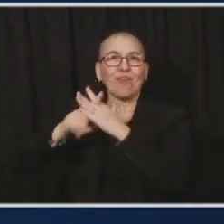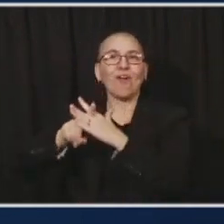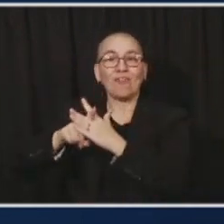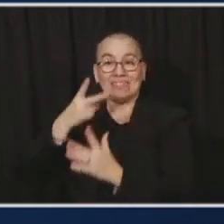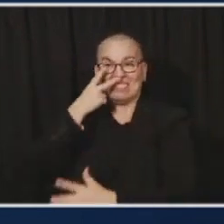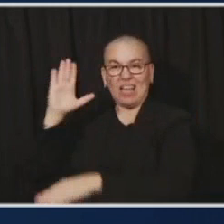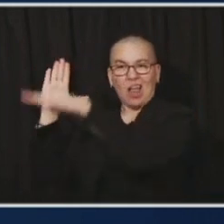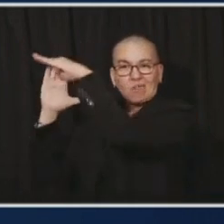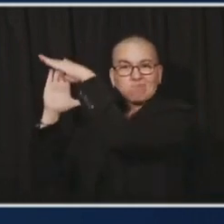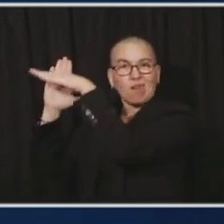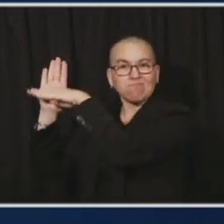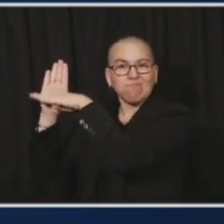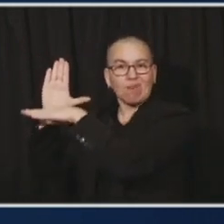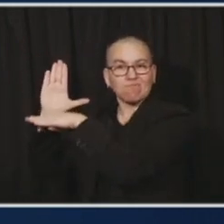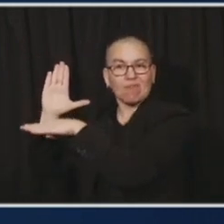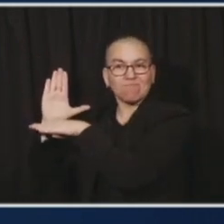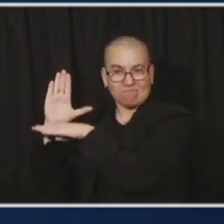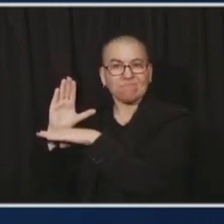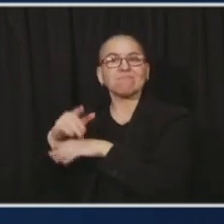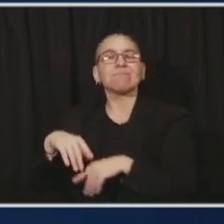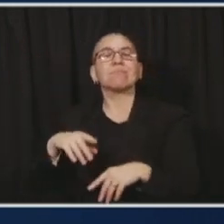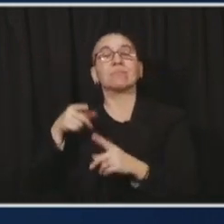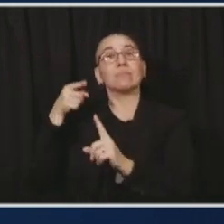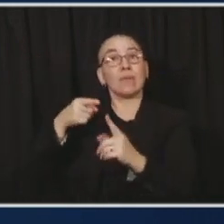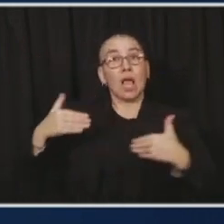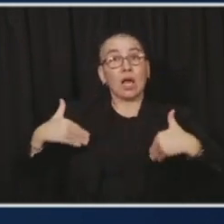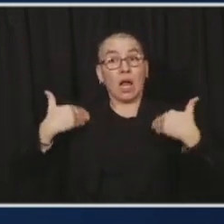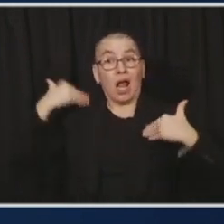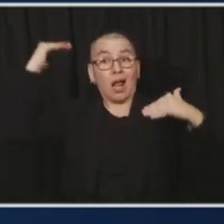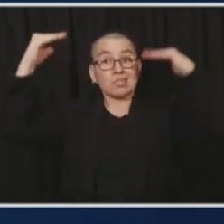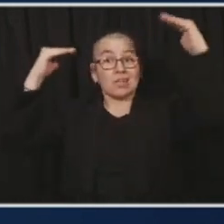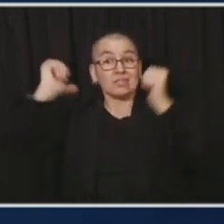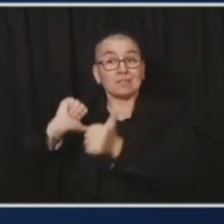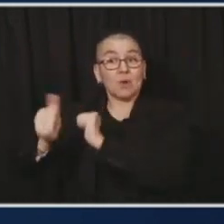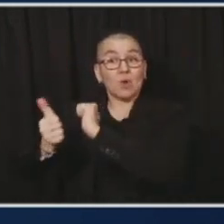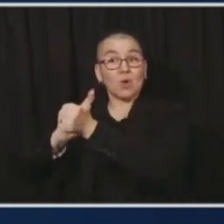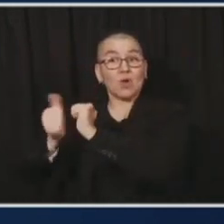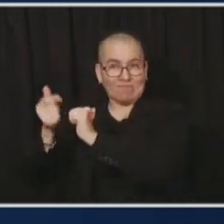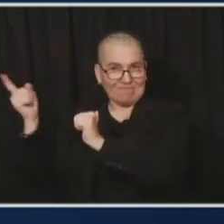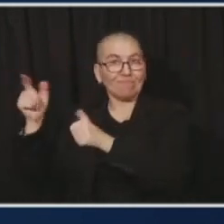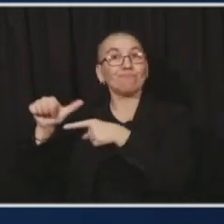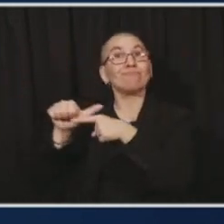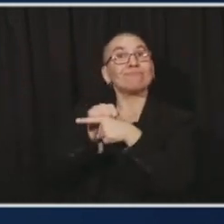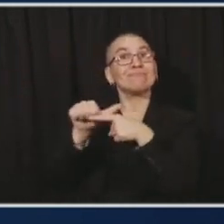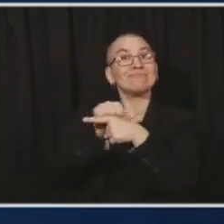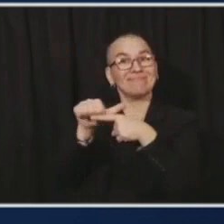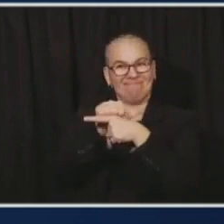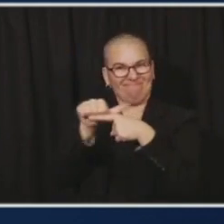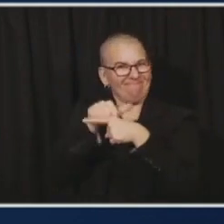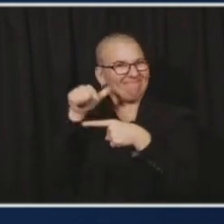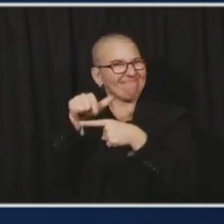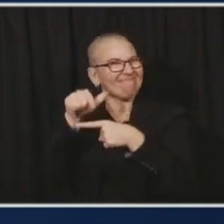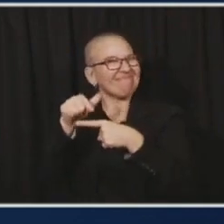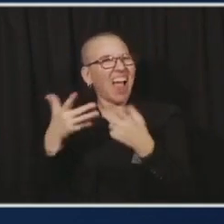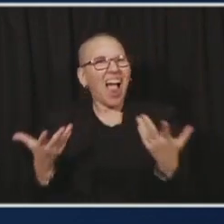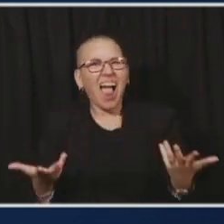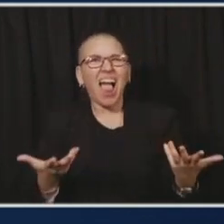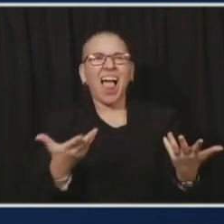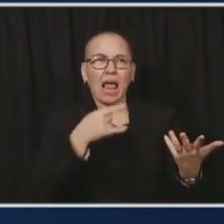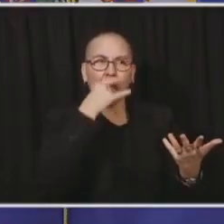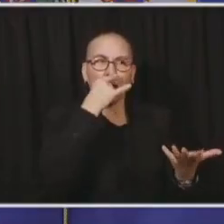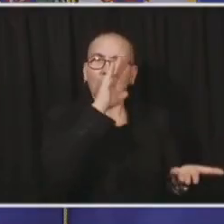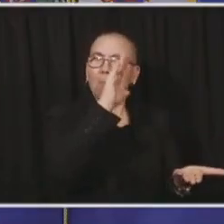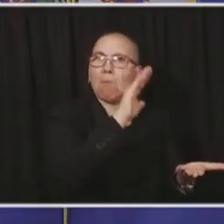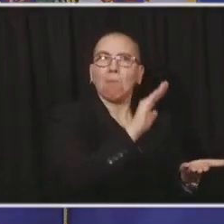playing again. We know that. We know that the numbers show that kids aren't as susceptible, but the difference is some people ask, what's the difference between a gym and youth